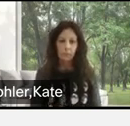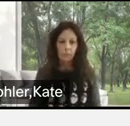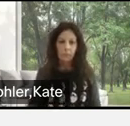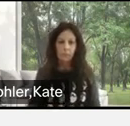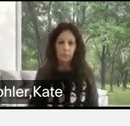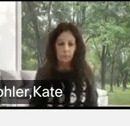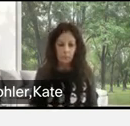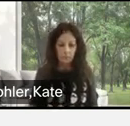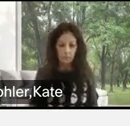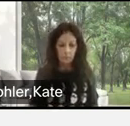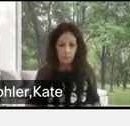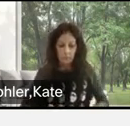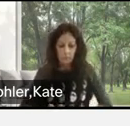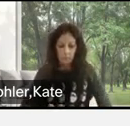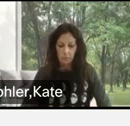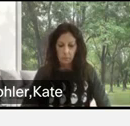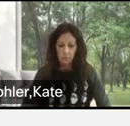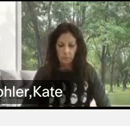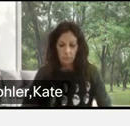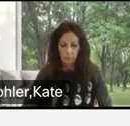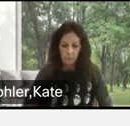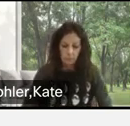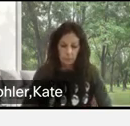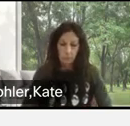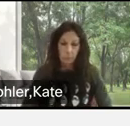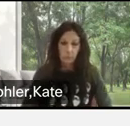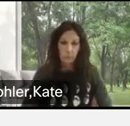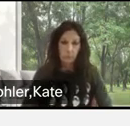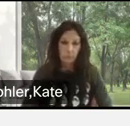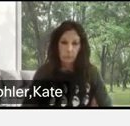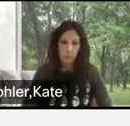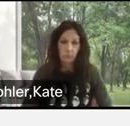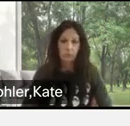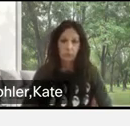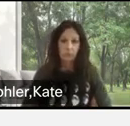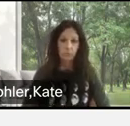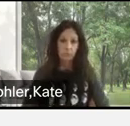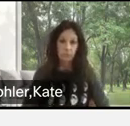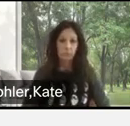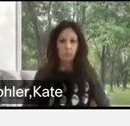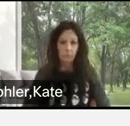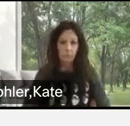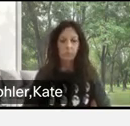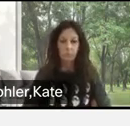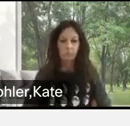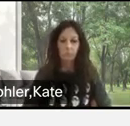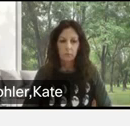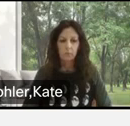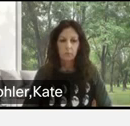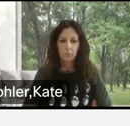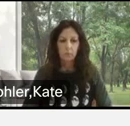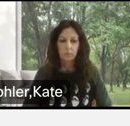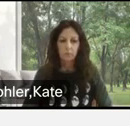Act. I'm not going to go too much into that now, but we will talk about that a little bit more later on. Also,